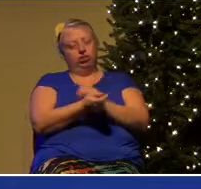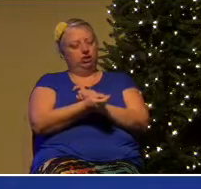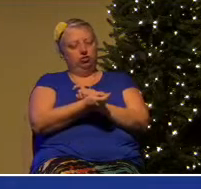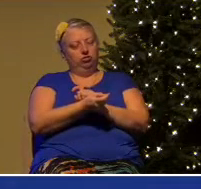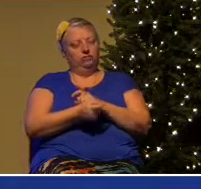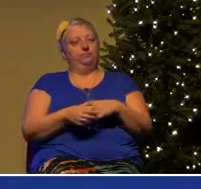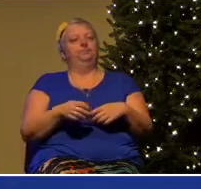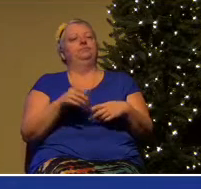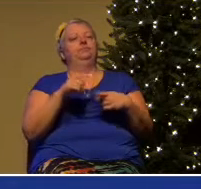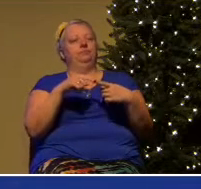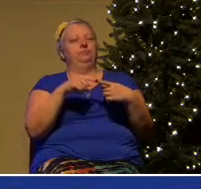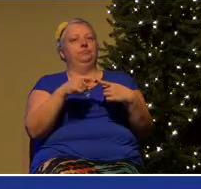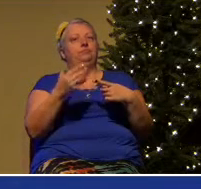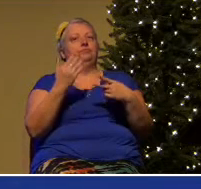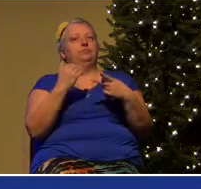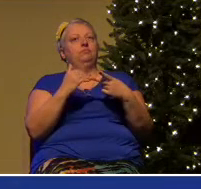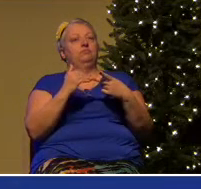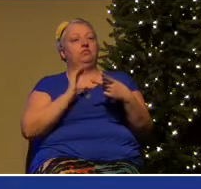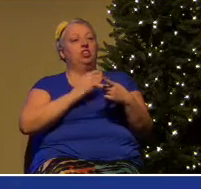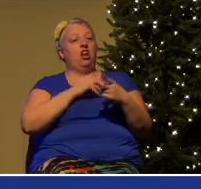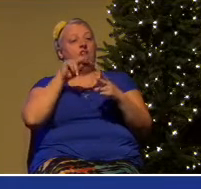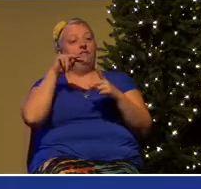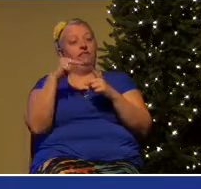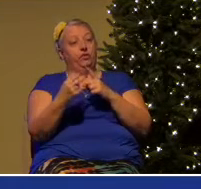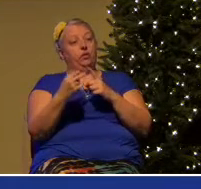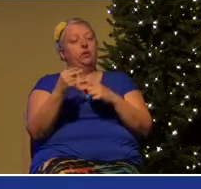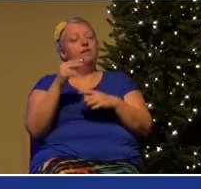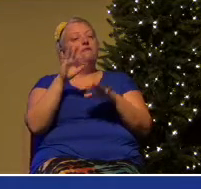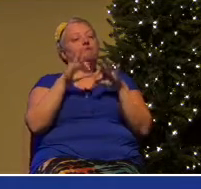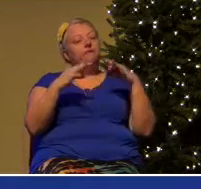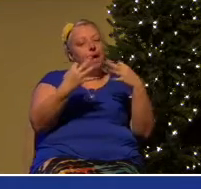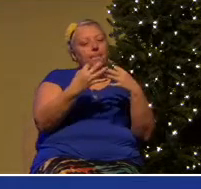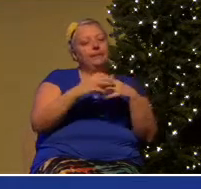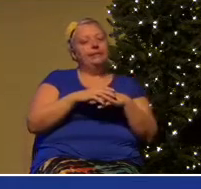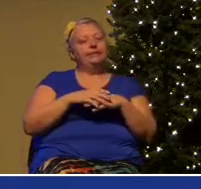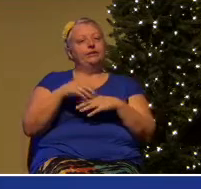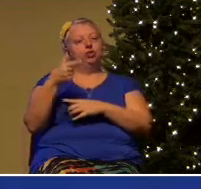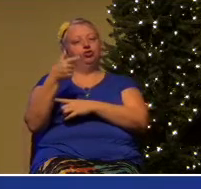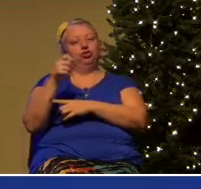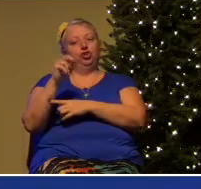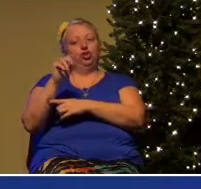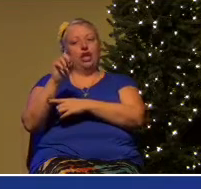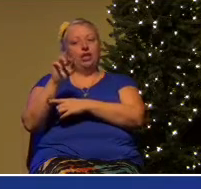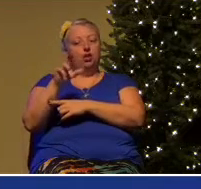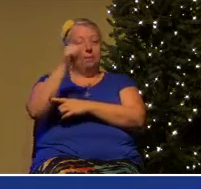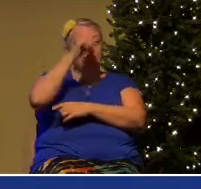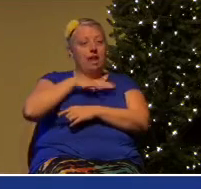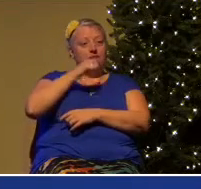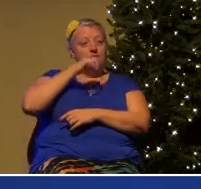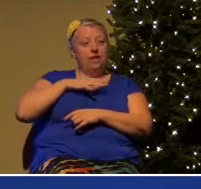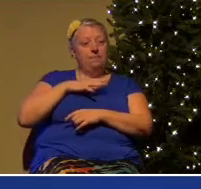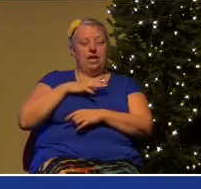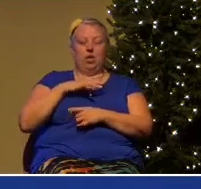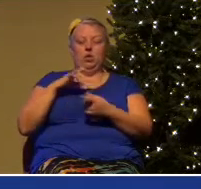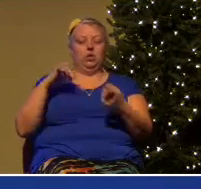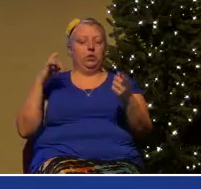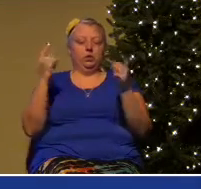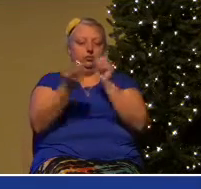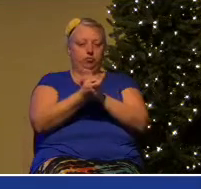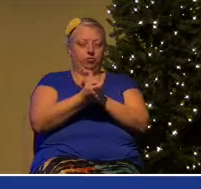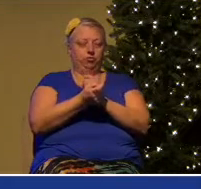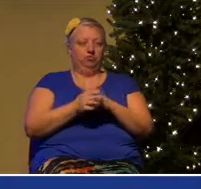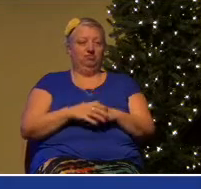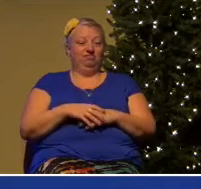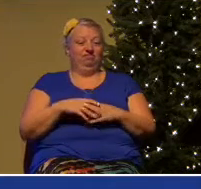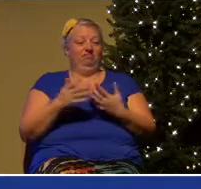our view of family and gender. No longer do we believe that the human